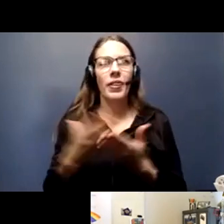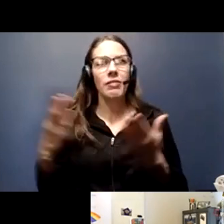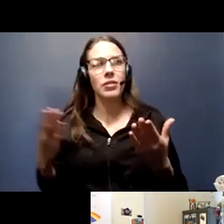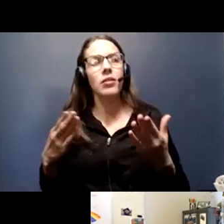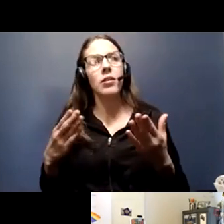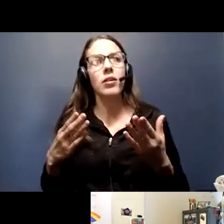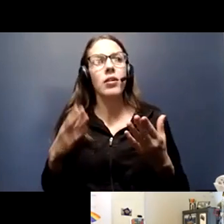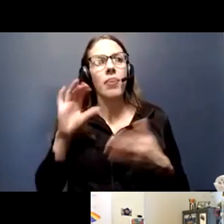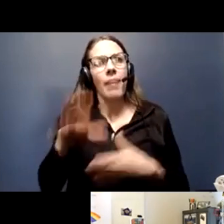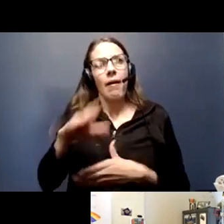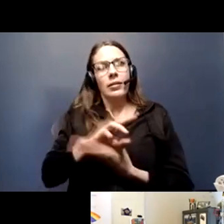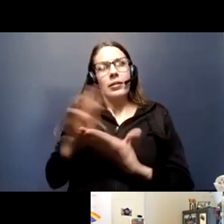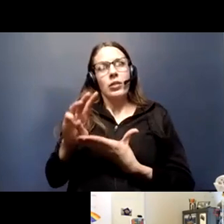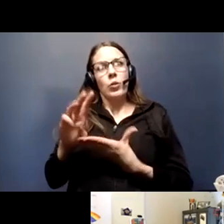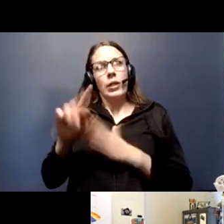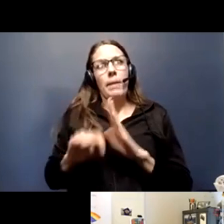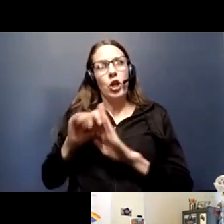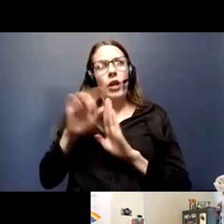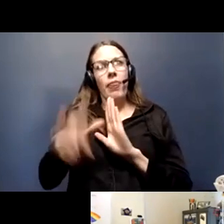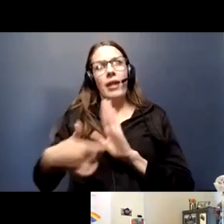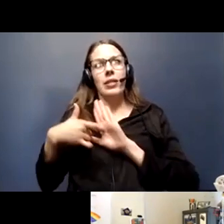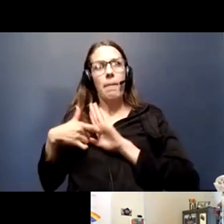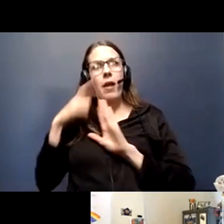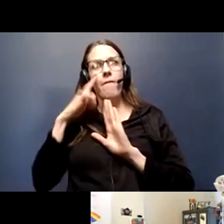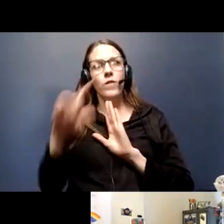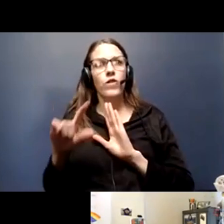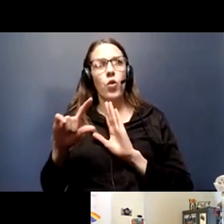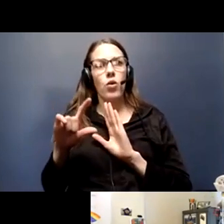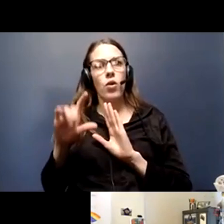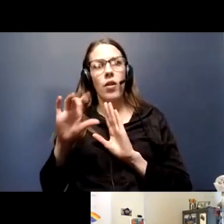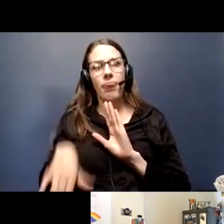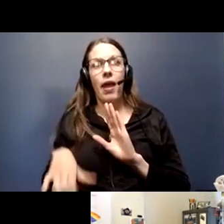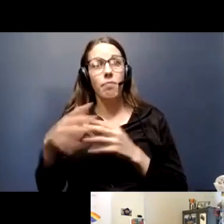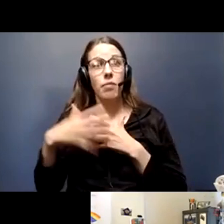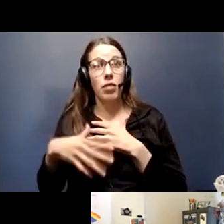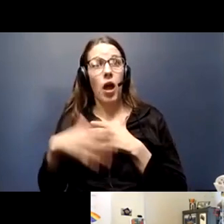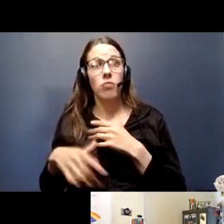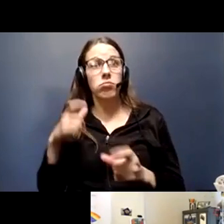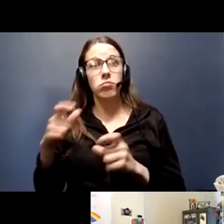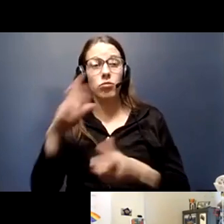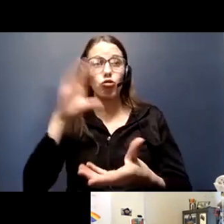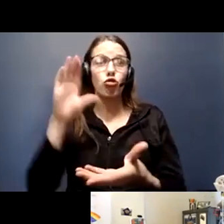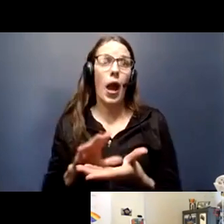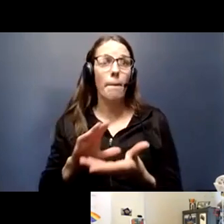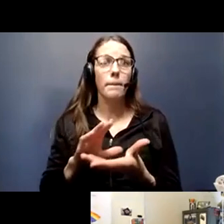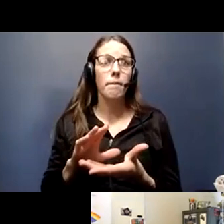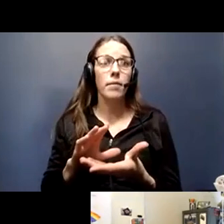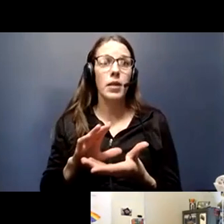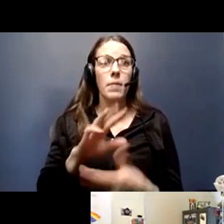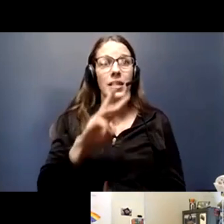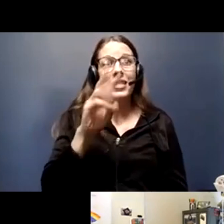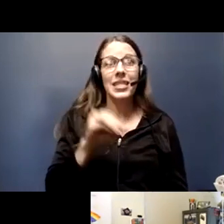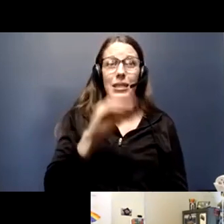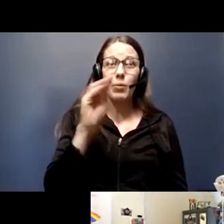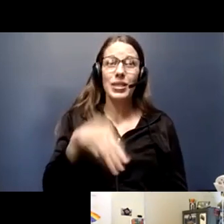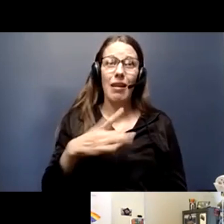And over that six week period, demand for components actually dropped to about 80, excuse me, about 60% normal